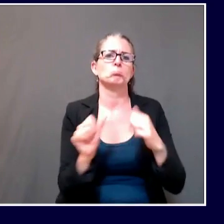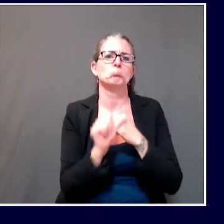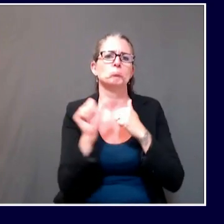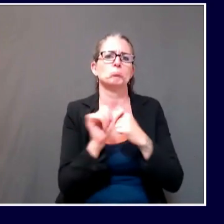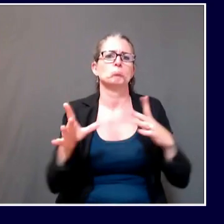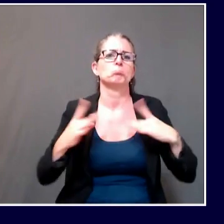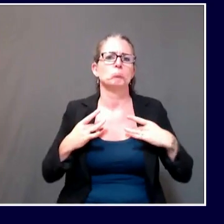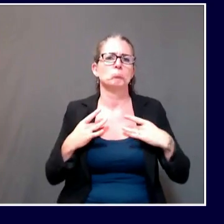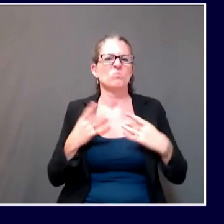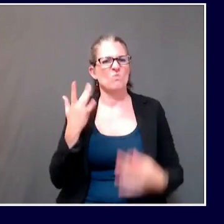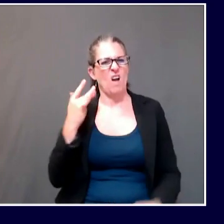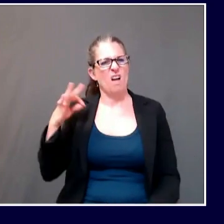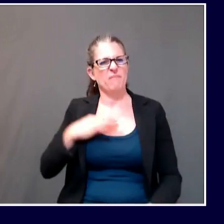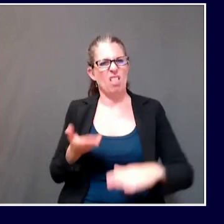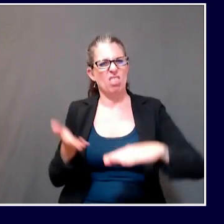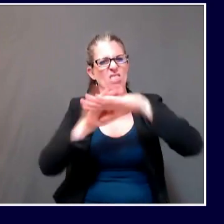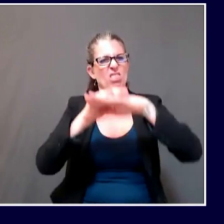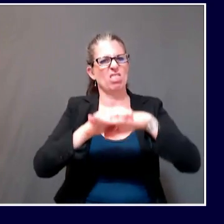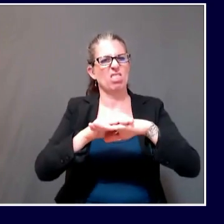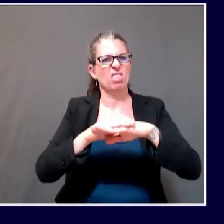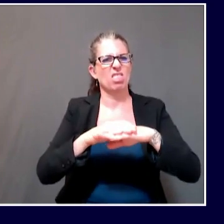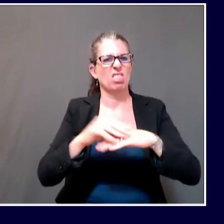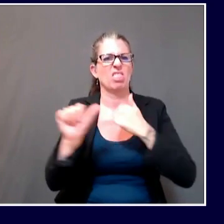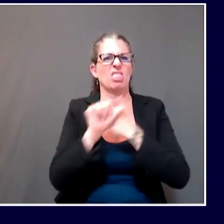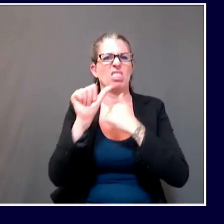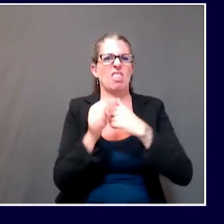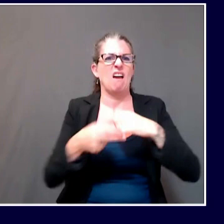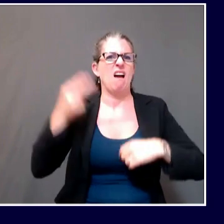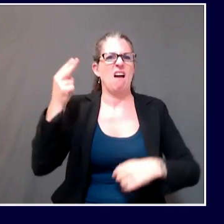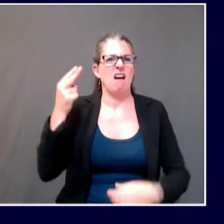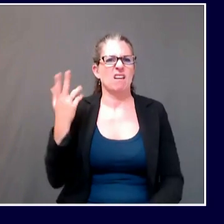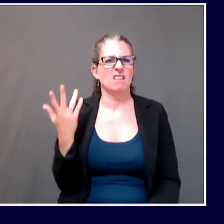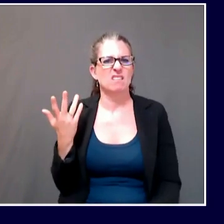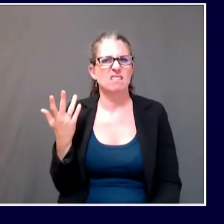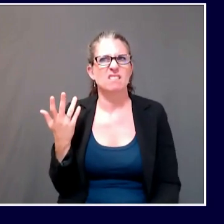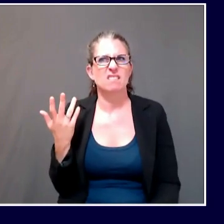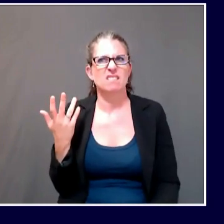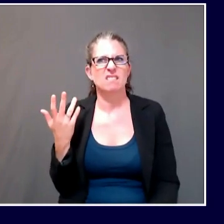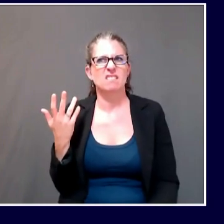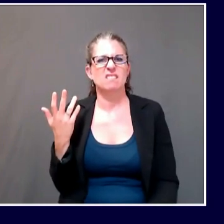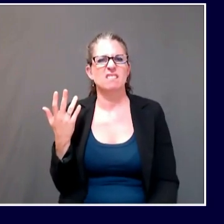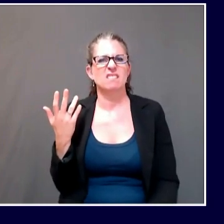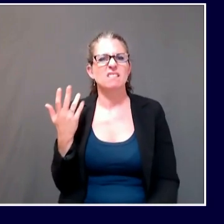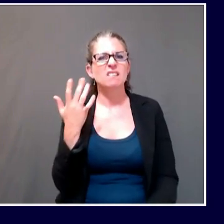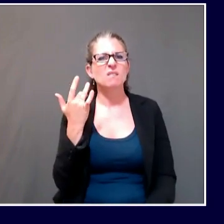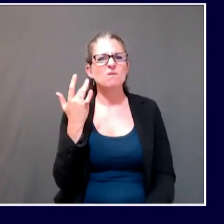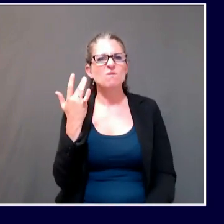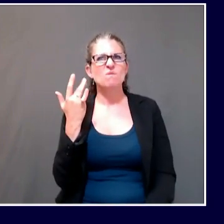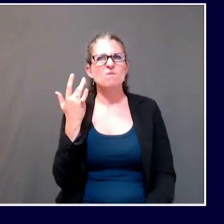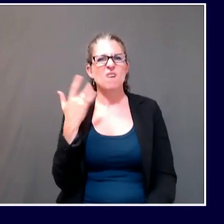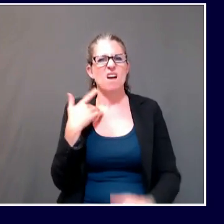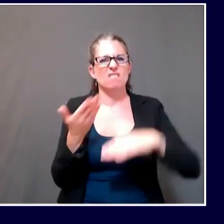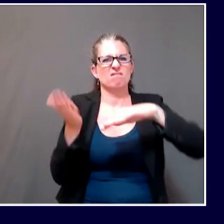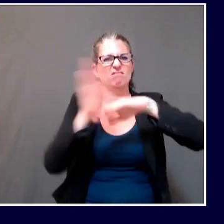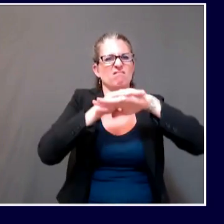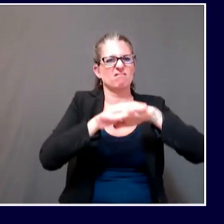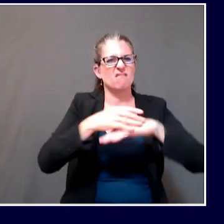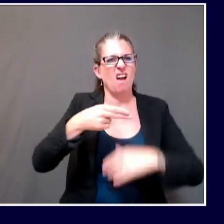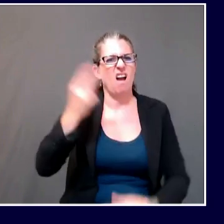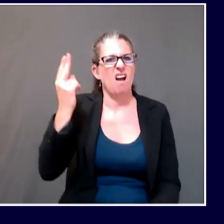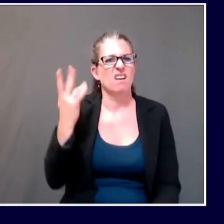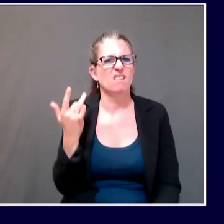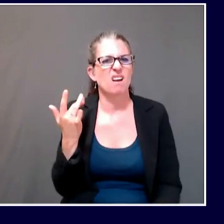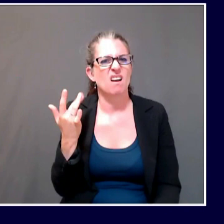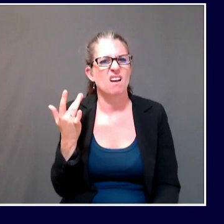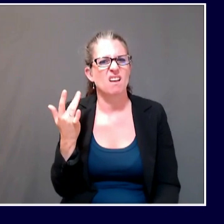design soccer to move it from high risk to moderate risk? So, Joe, thank you for the question. I'm actually